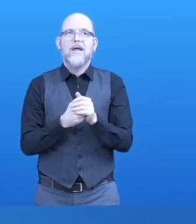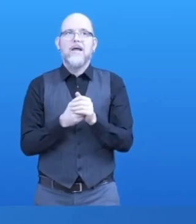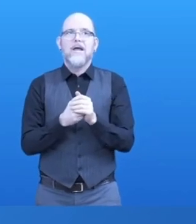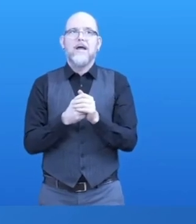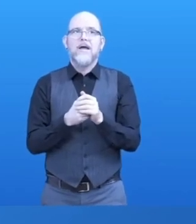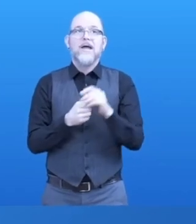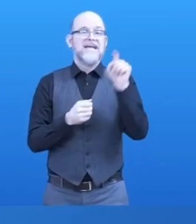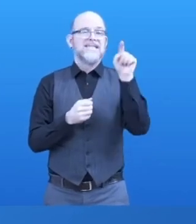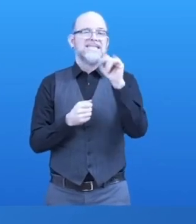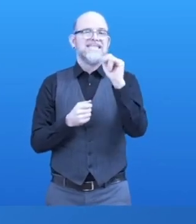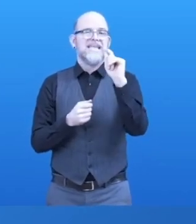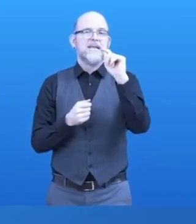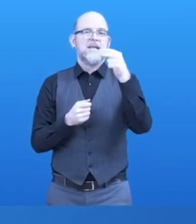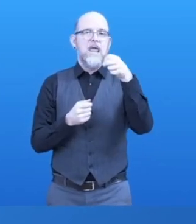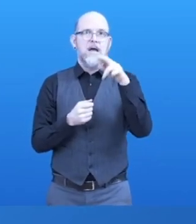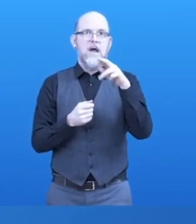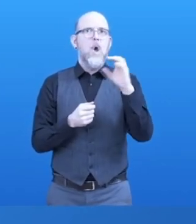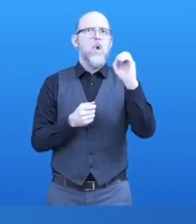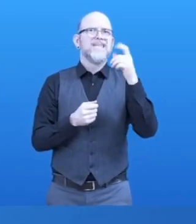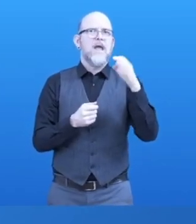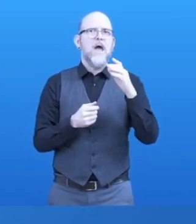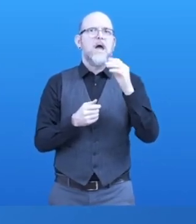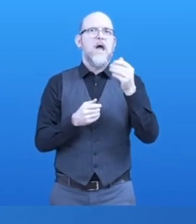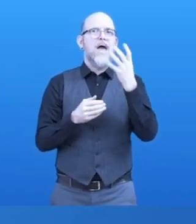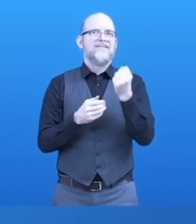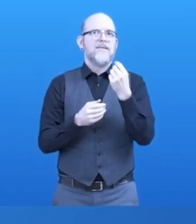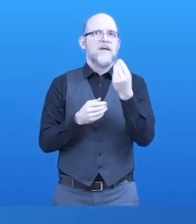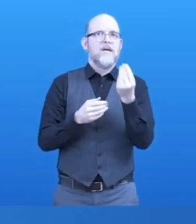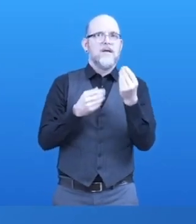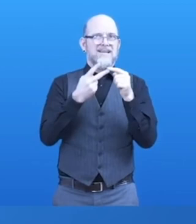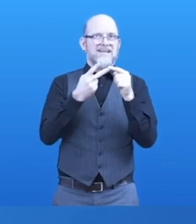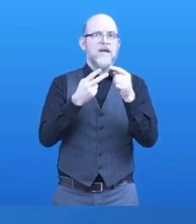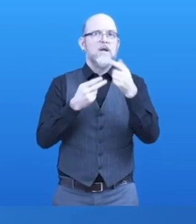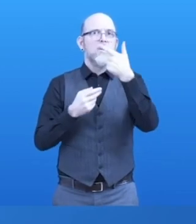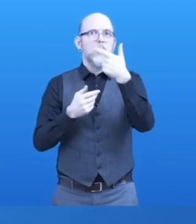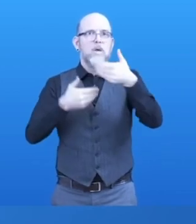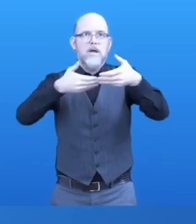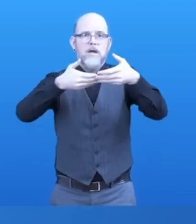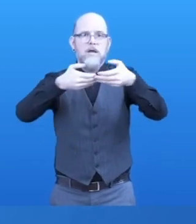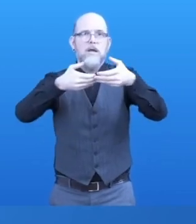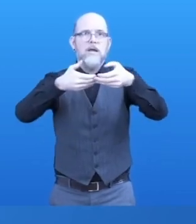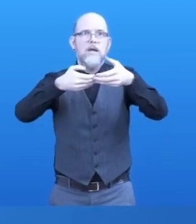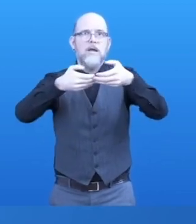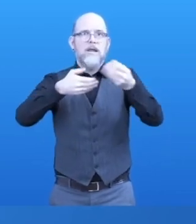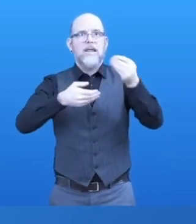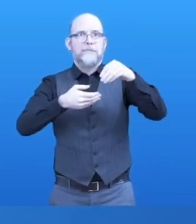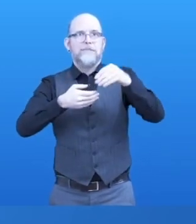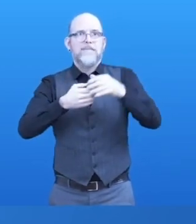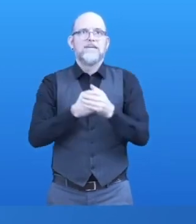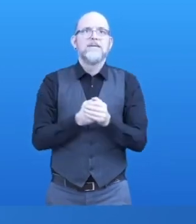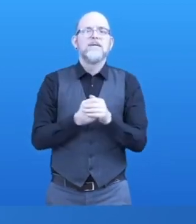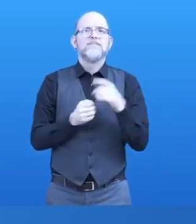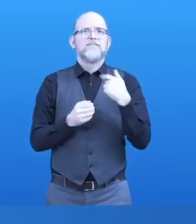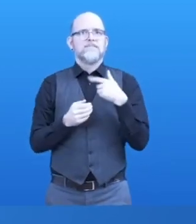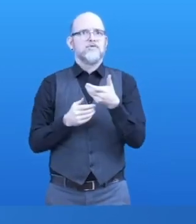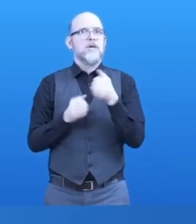following problems. Voice control is often not possible when on the move. Braille note takers